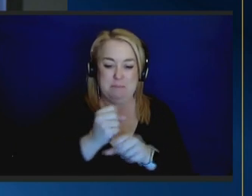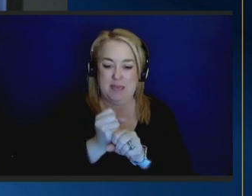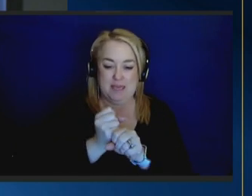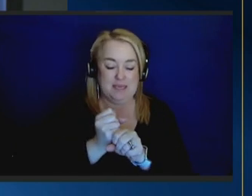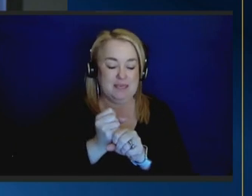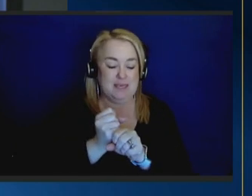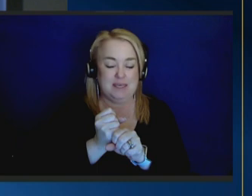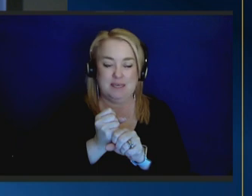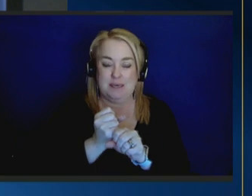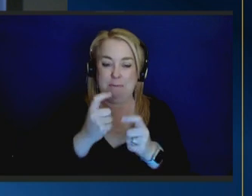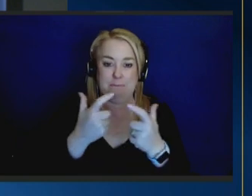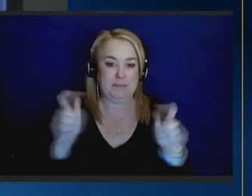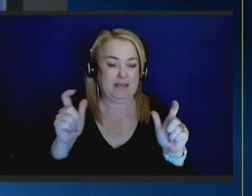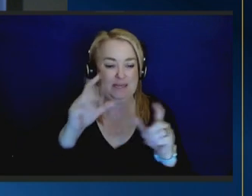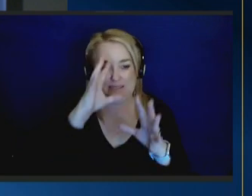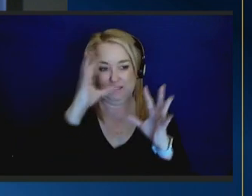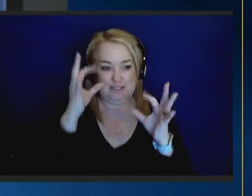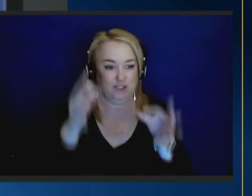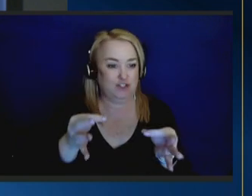biggest decisions